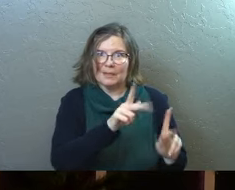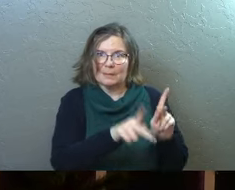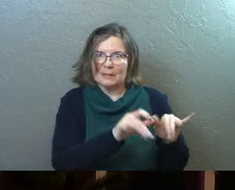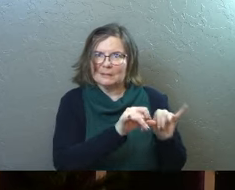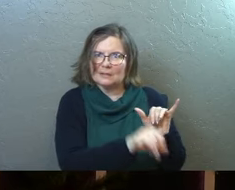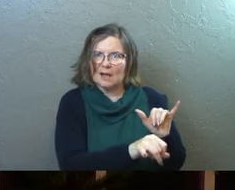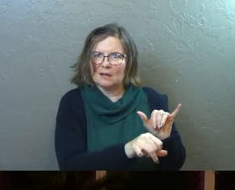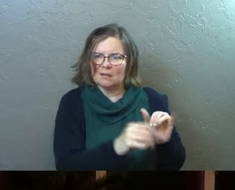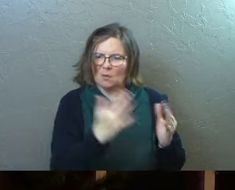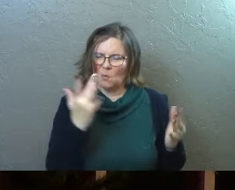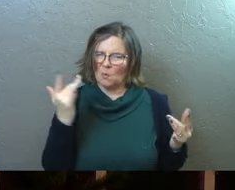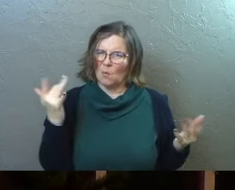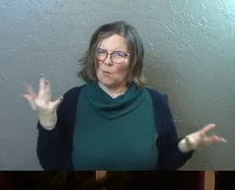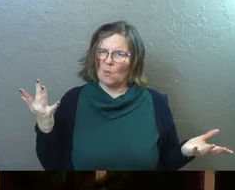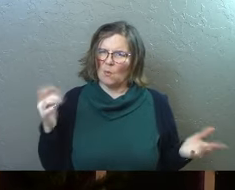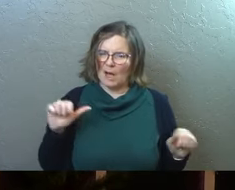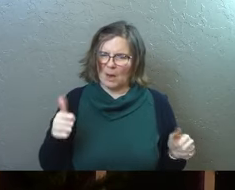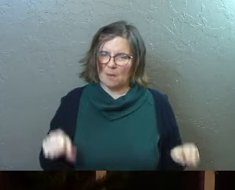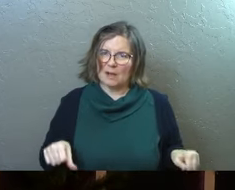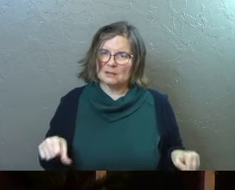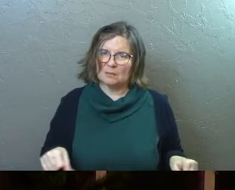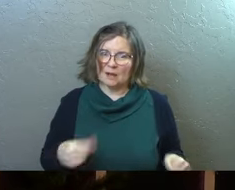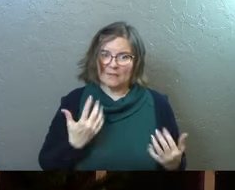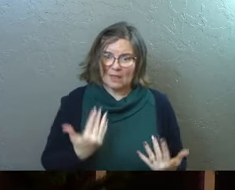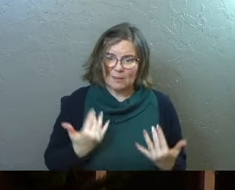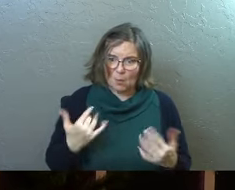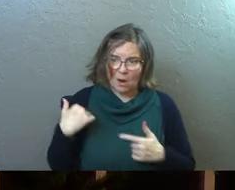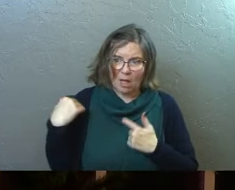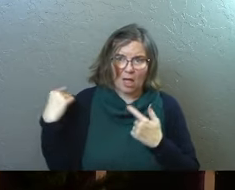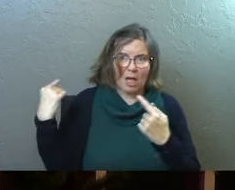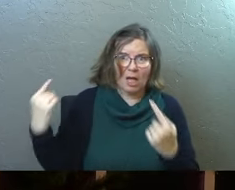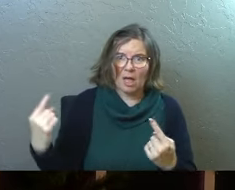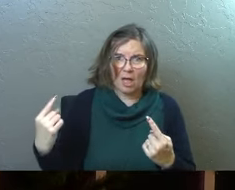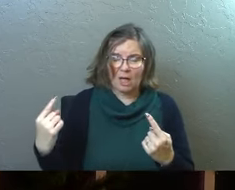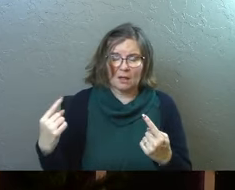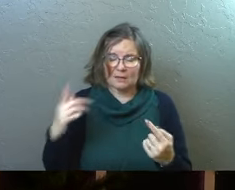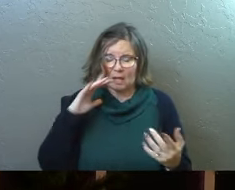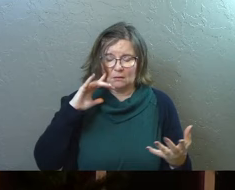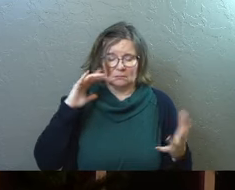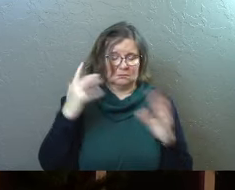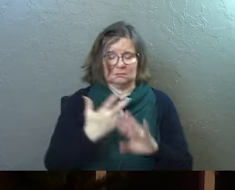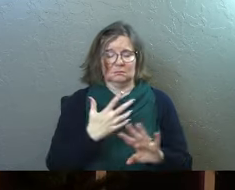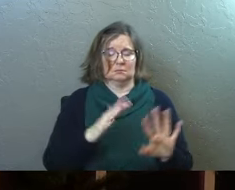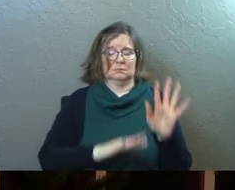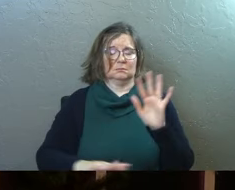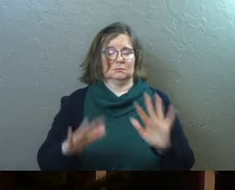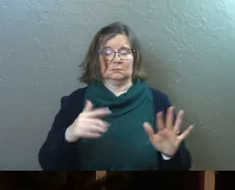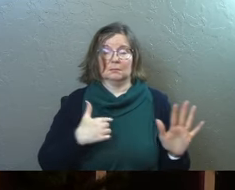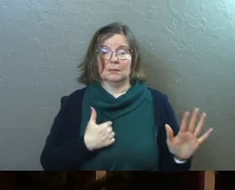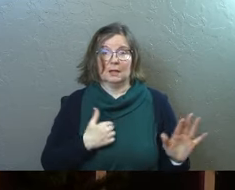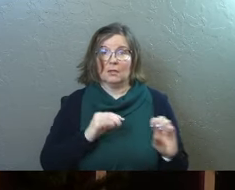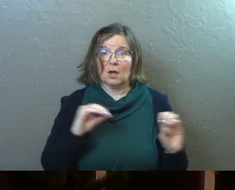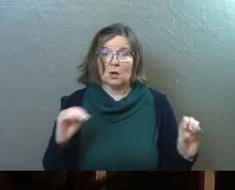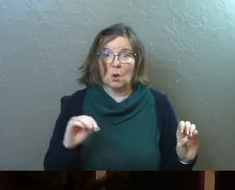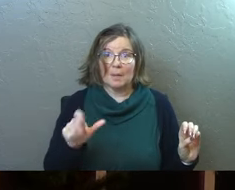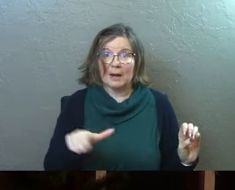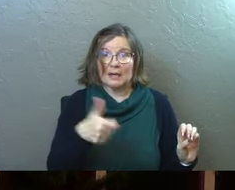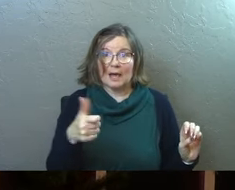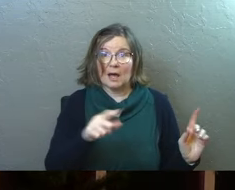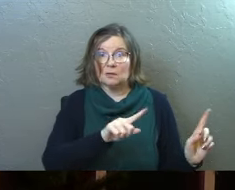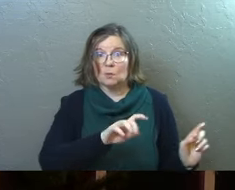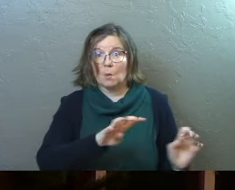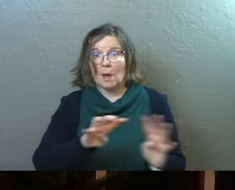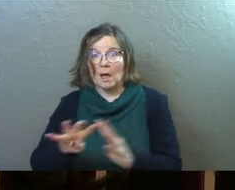How's that possible? Like that absolutely rattles me that nobody went